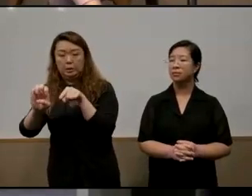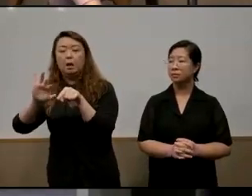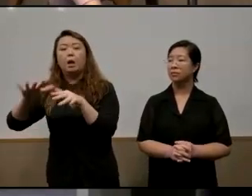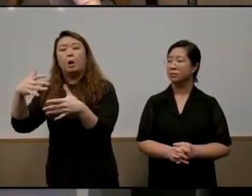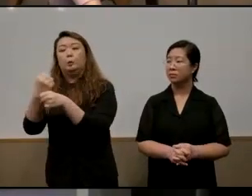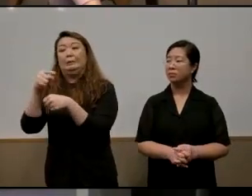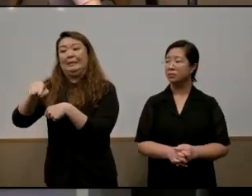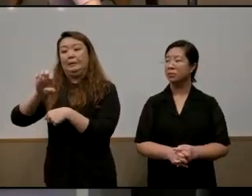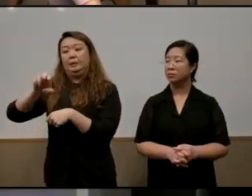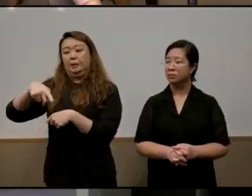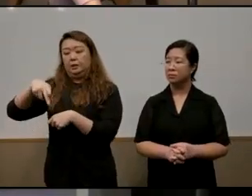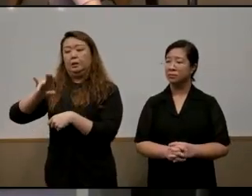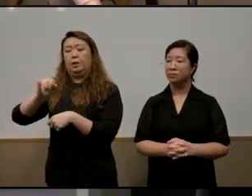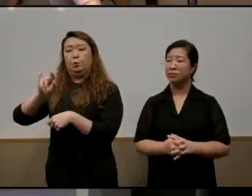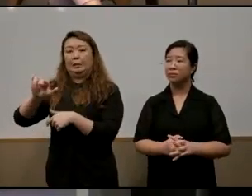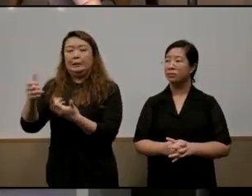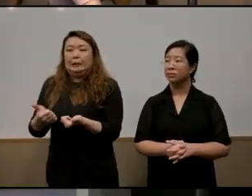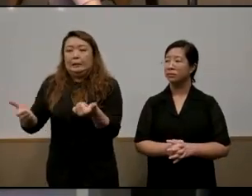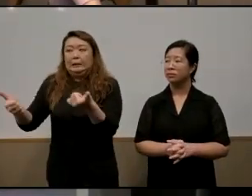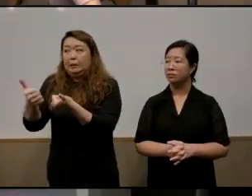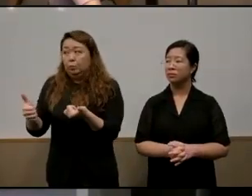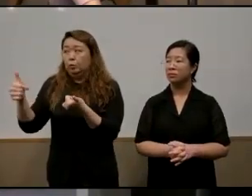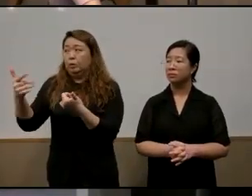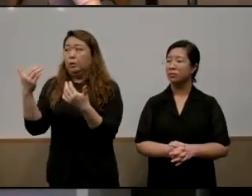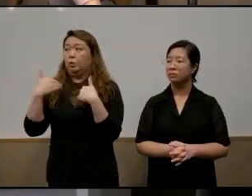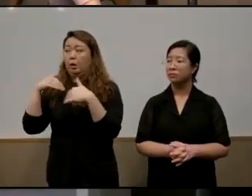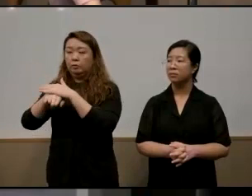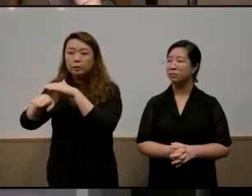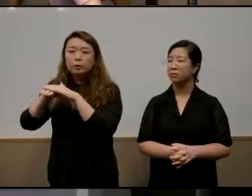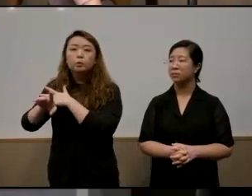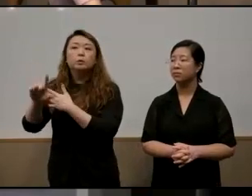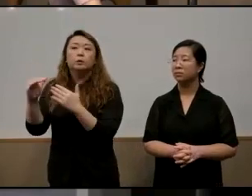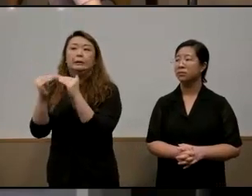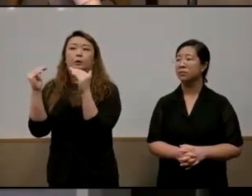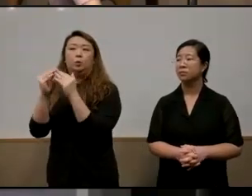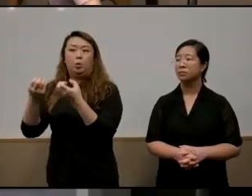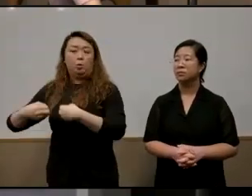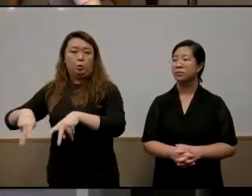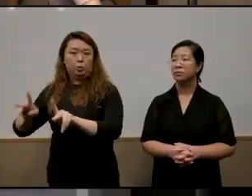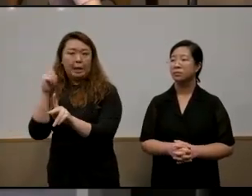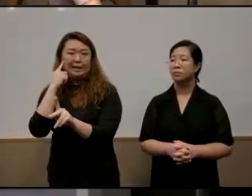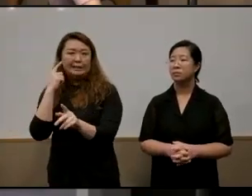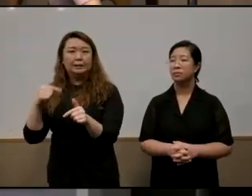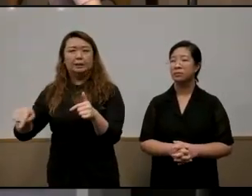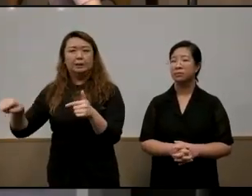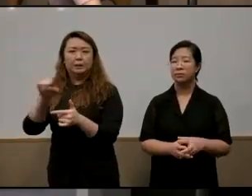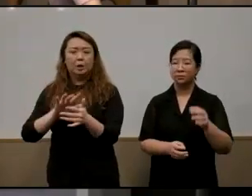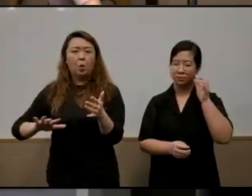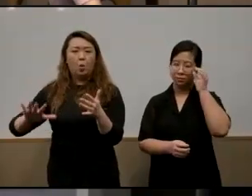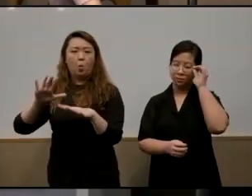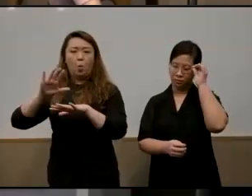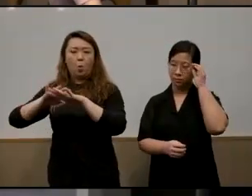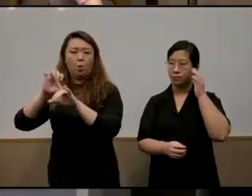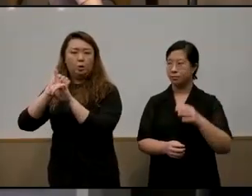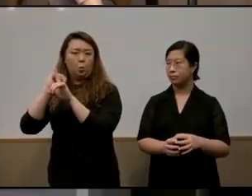equitable availability equitable access to the available opportunities so i think there's a whole piece around social